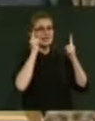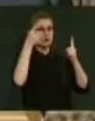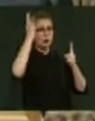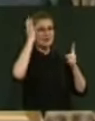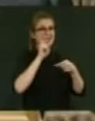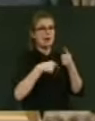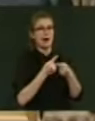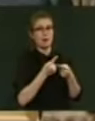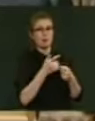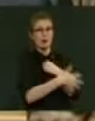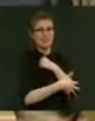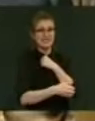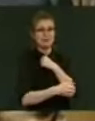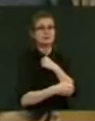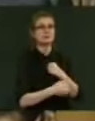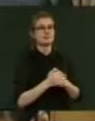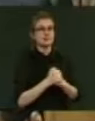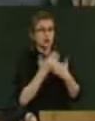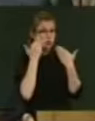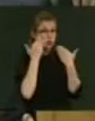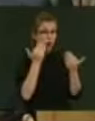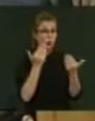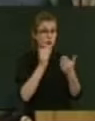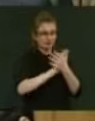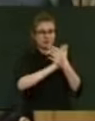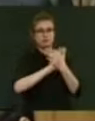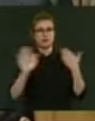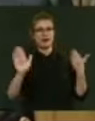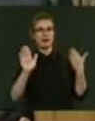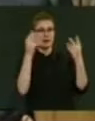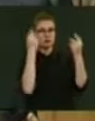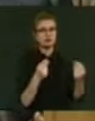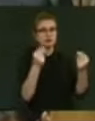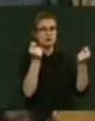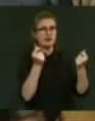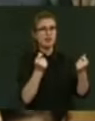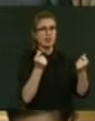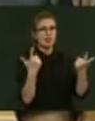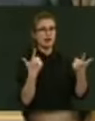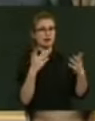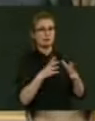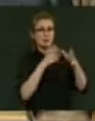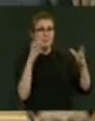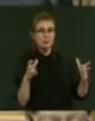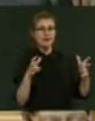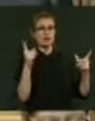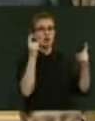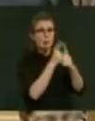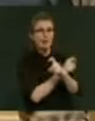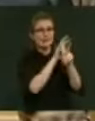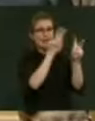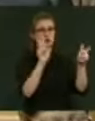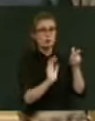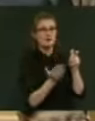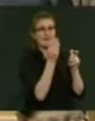focus, Mr Speaker, the dire and complex issues raised by the most vulnerable families in our country, and, of course,